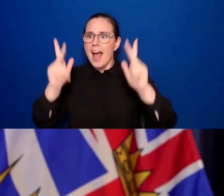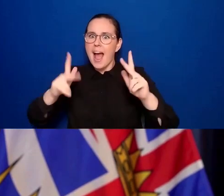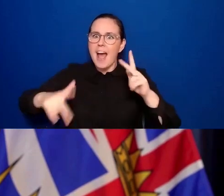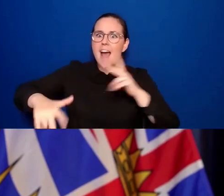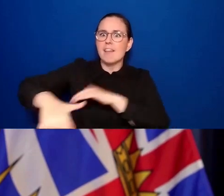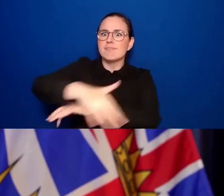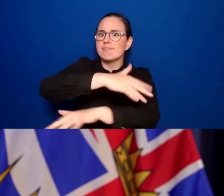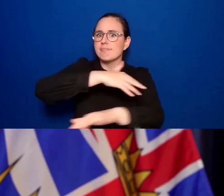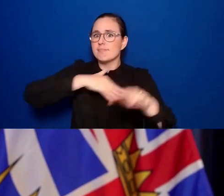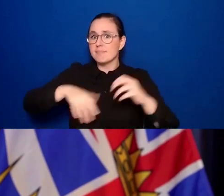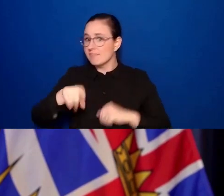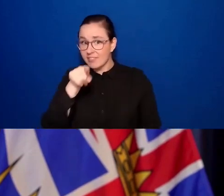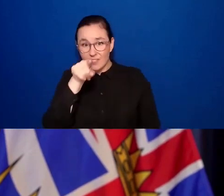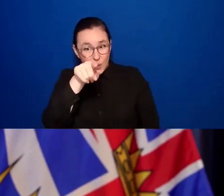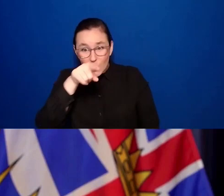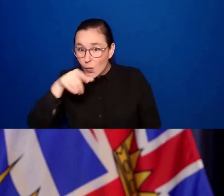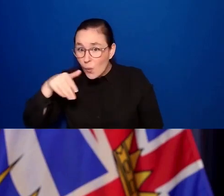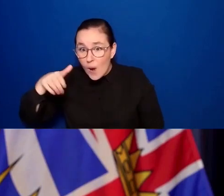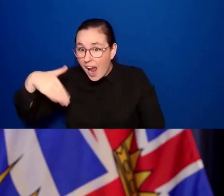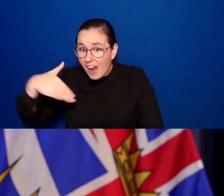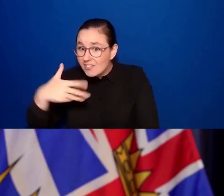vaccinated, get vaccinated.